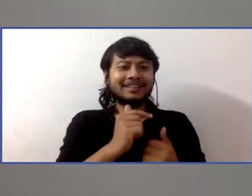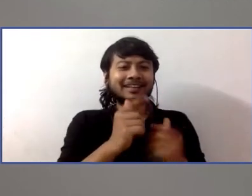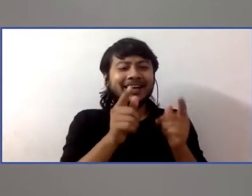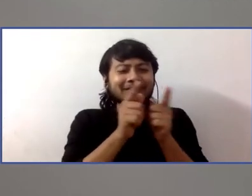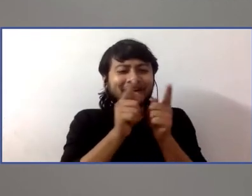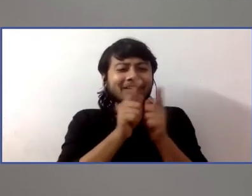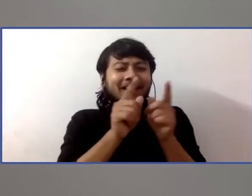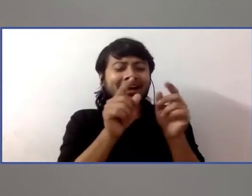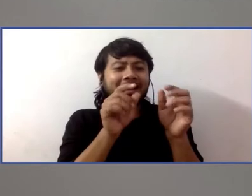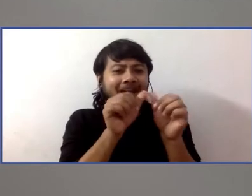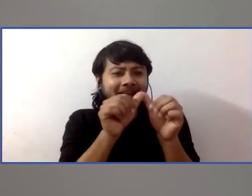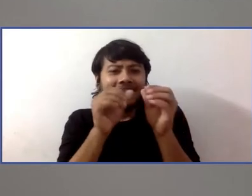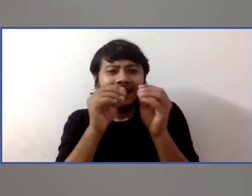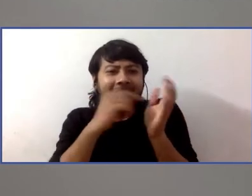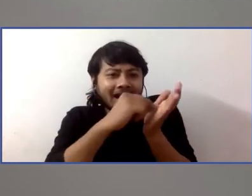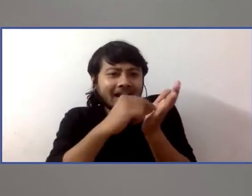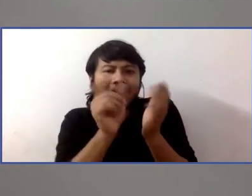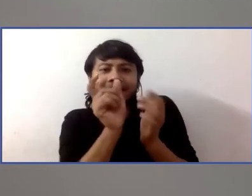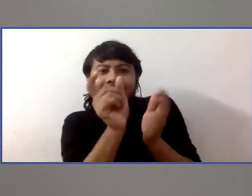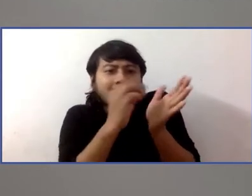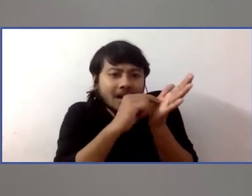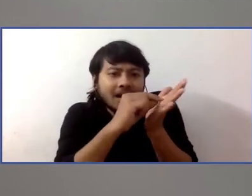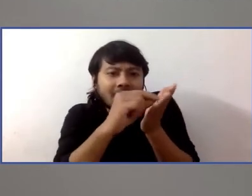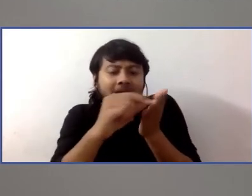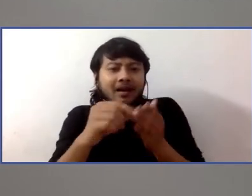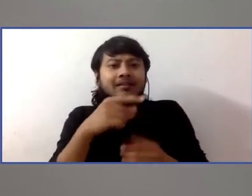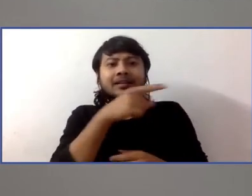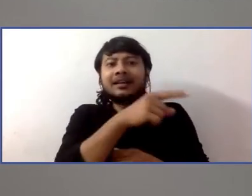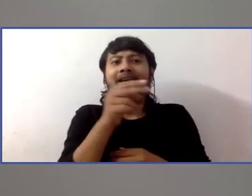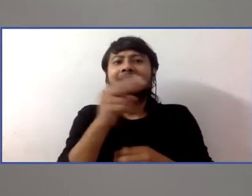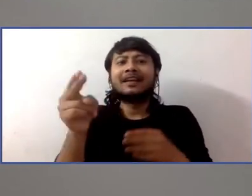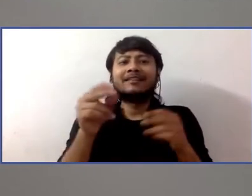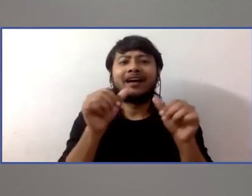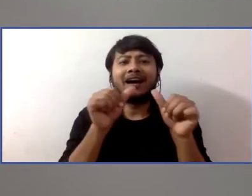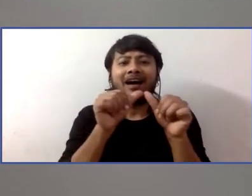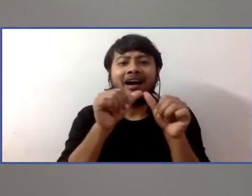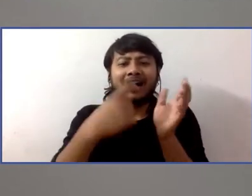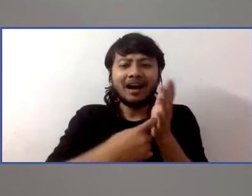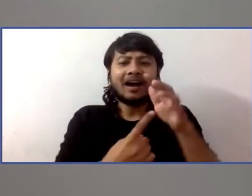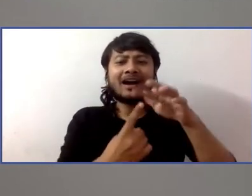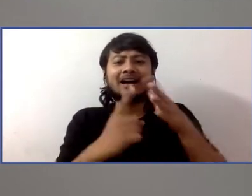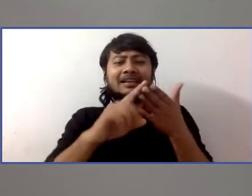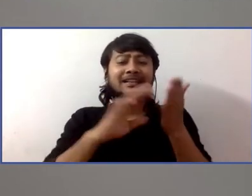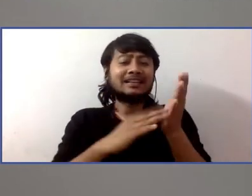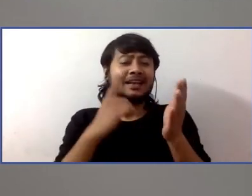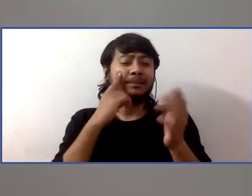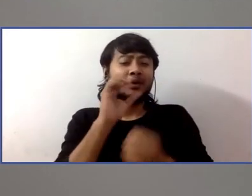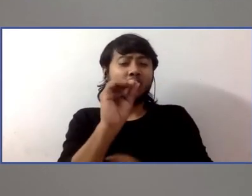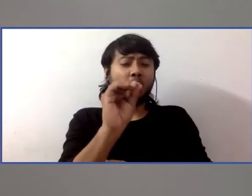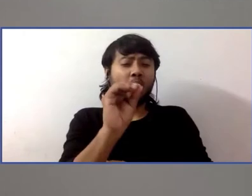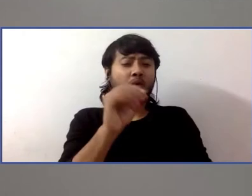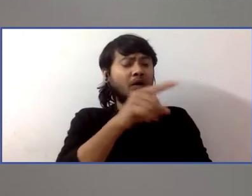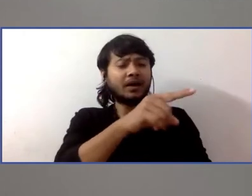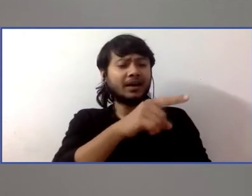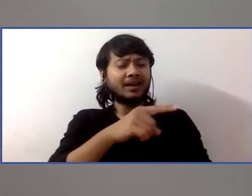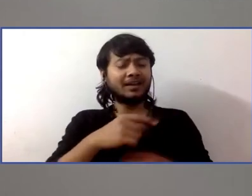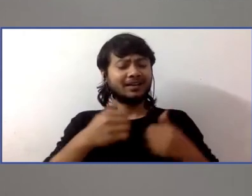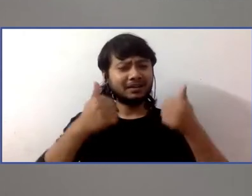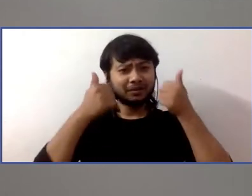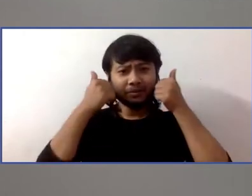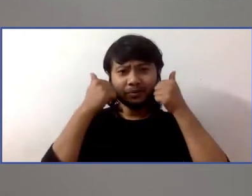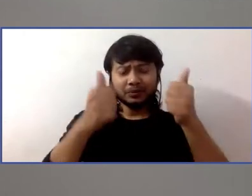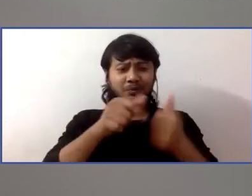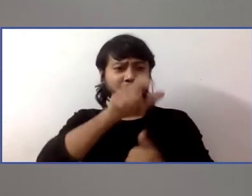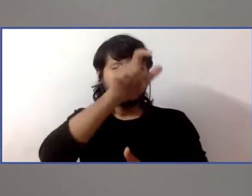you know, I got to know this man Artemio as this charismatic, funny, warm hearted guy who I felt like I had really made a